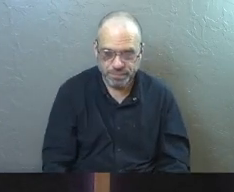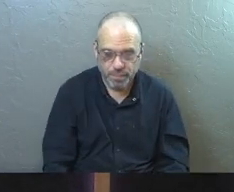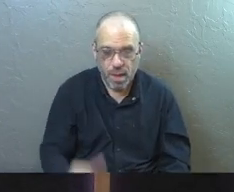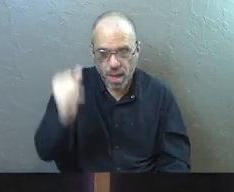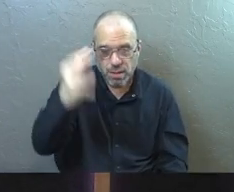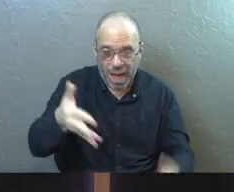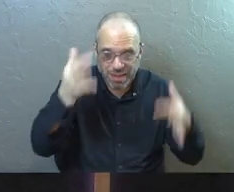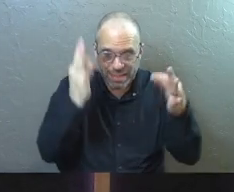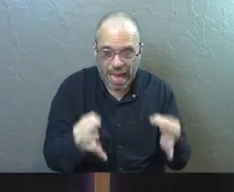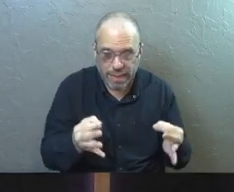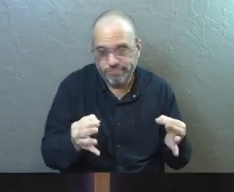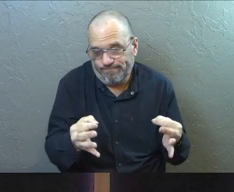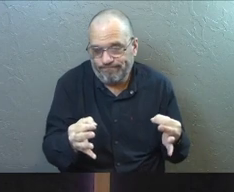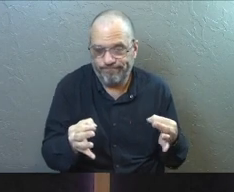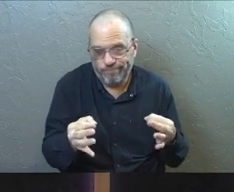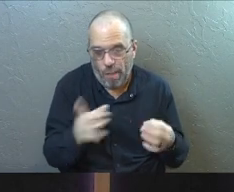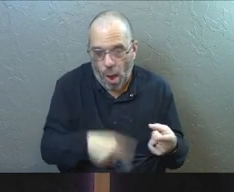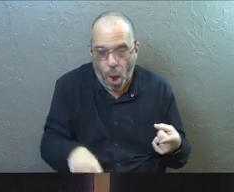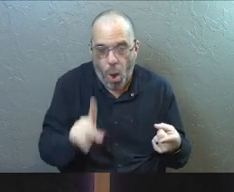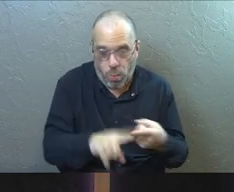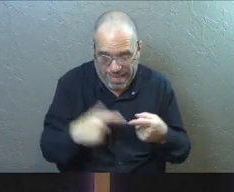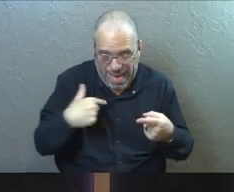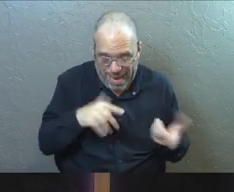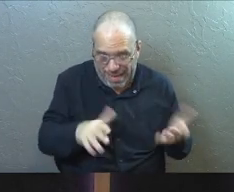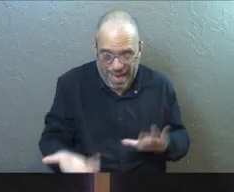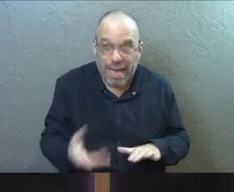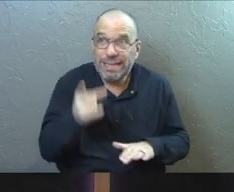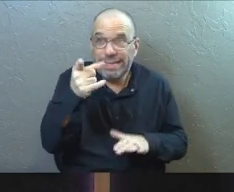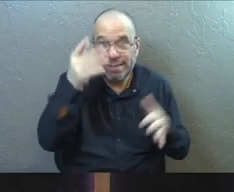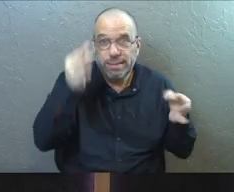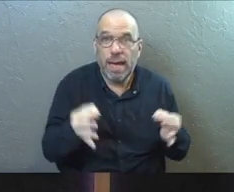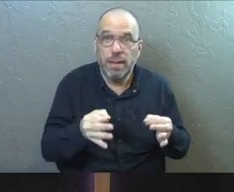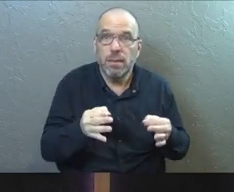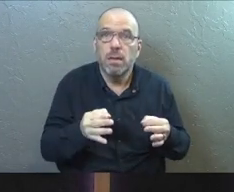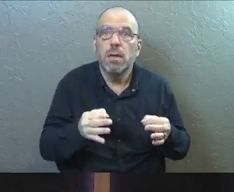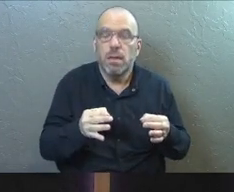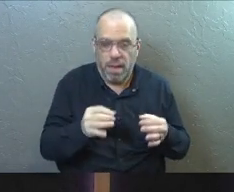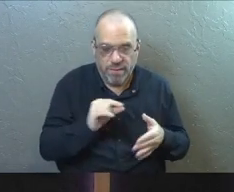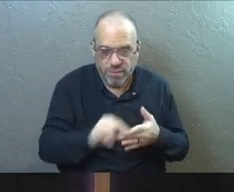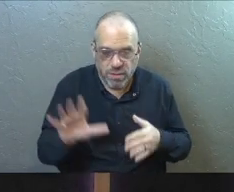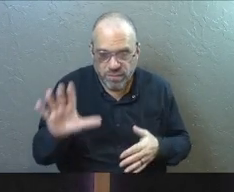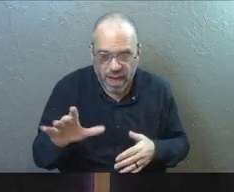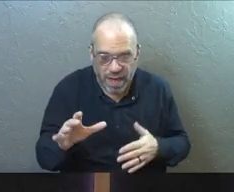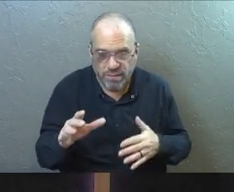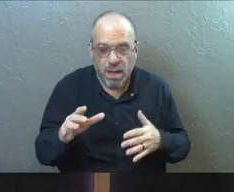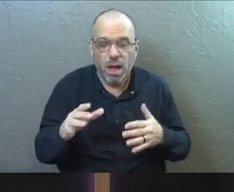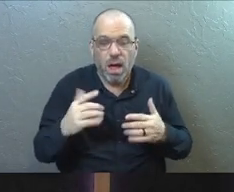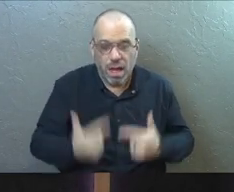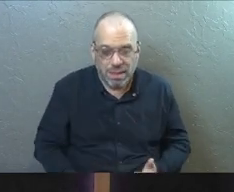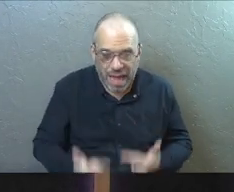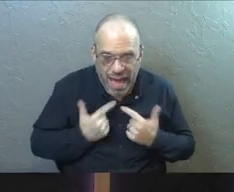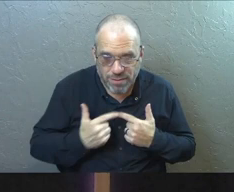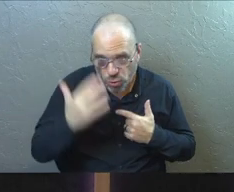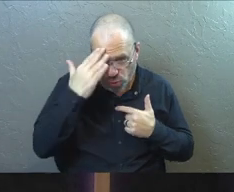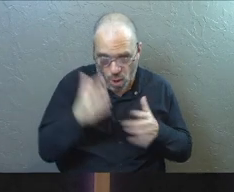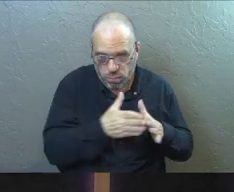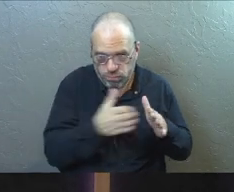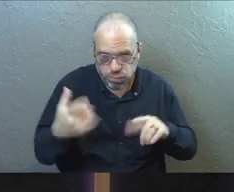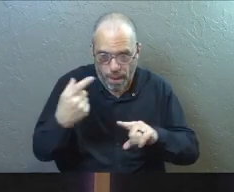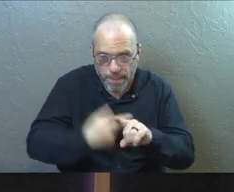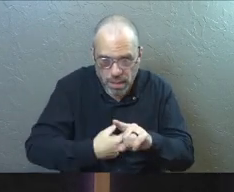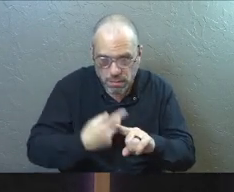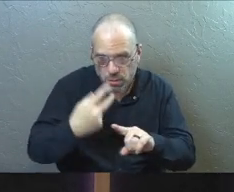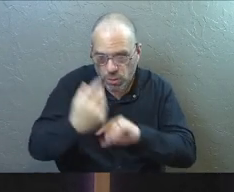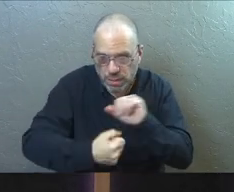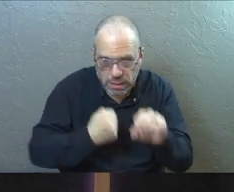God decided exactly when I'll die. You have decided, verse 5, the length of our lives. You know how many months we